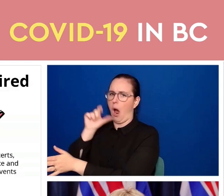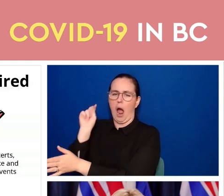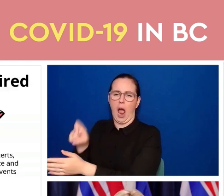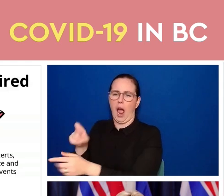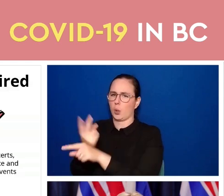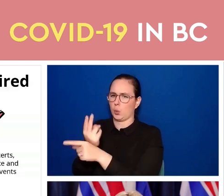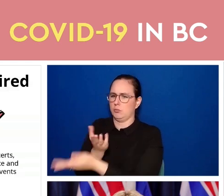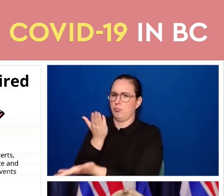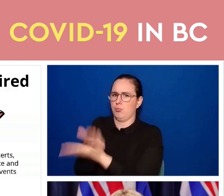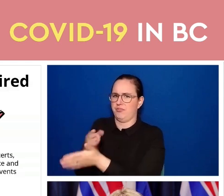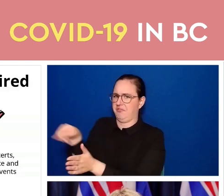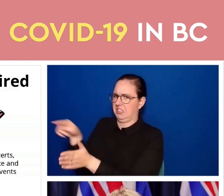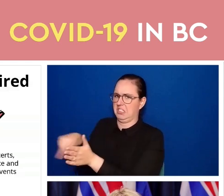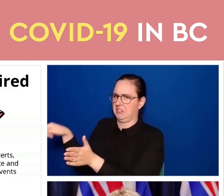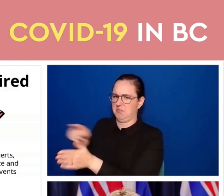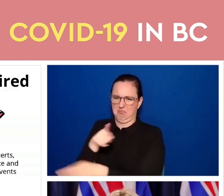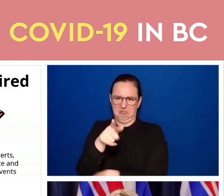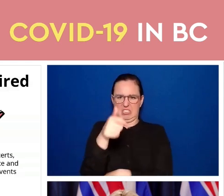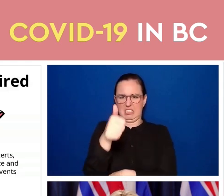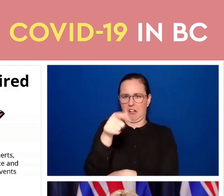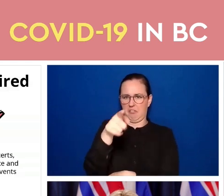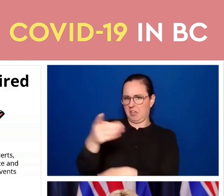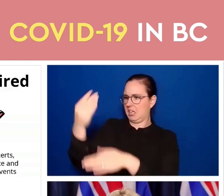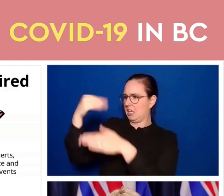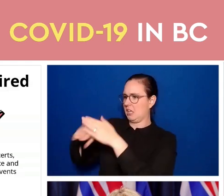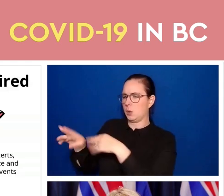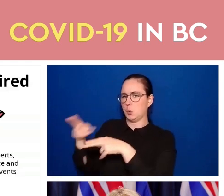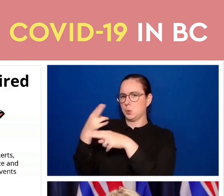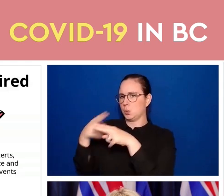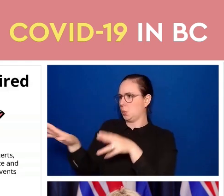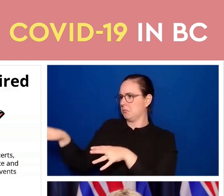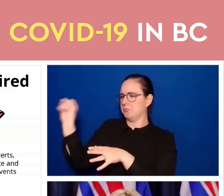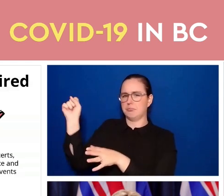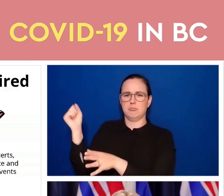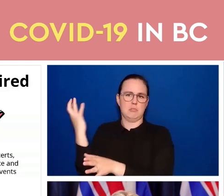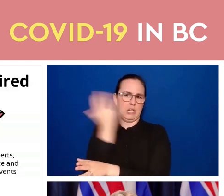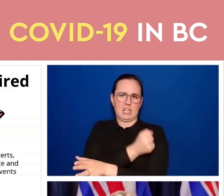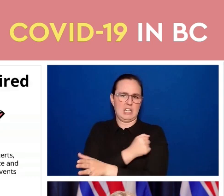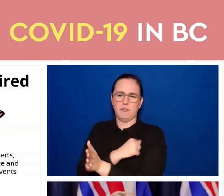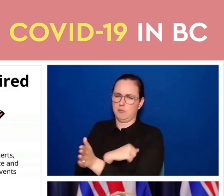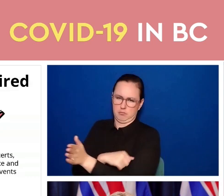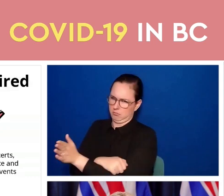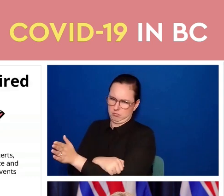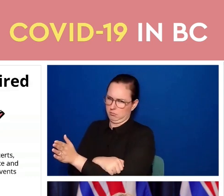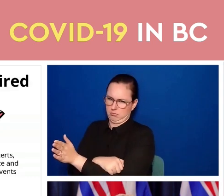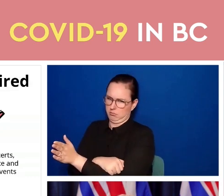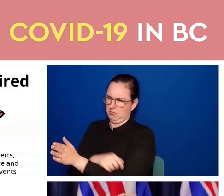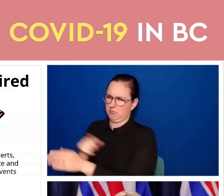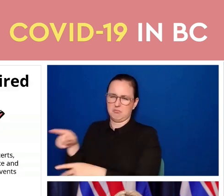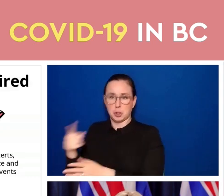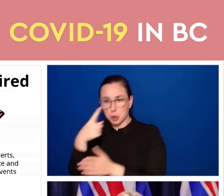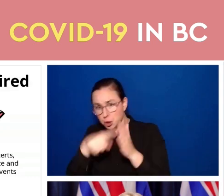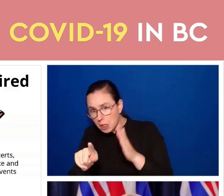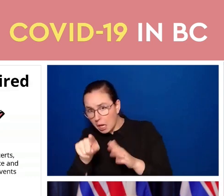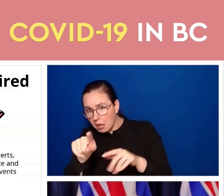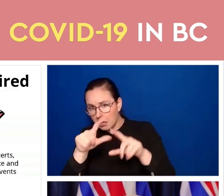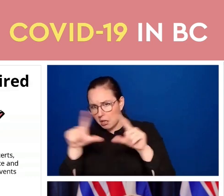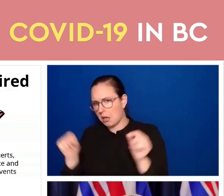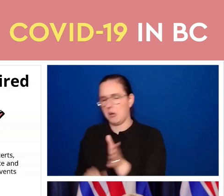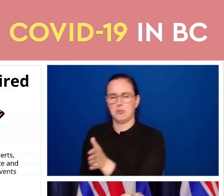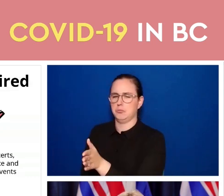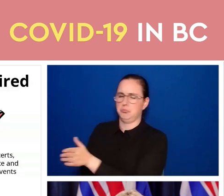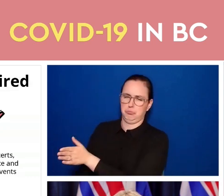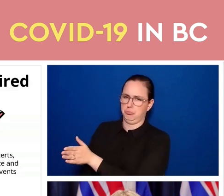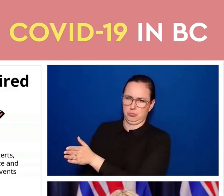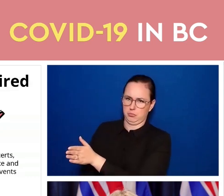it's not practical to require somebody to try and check a vaccine card in those settings. We also